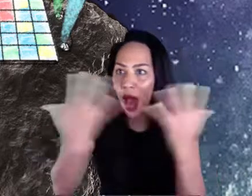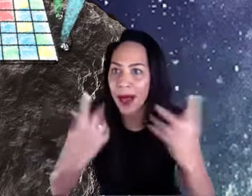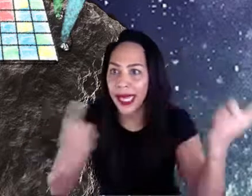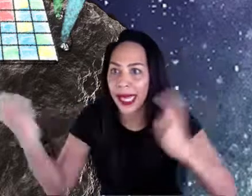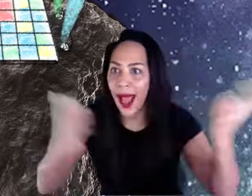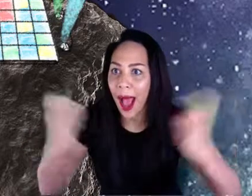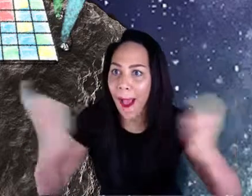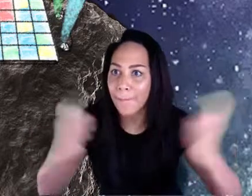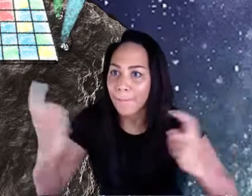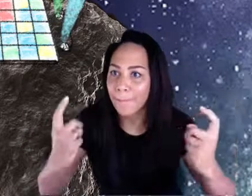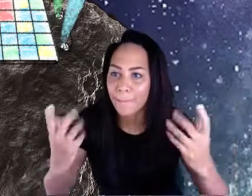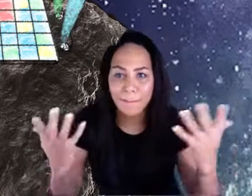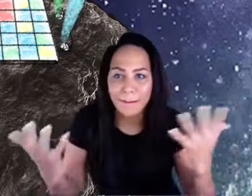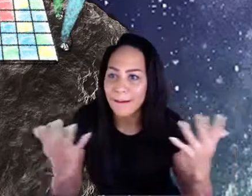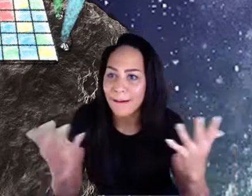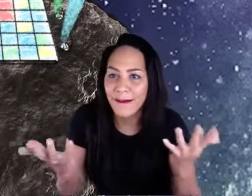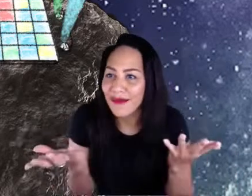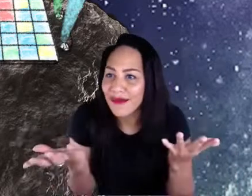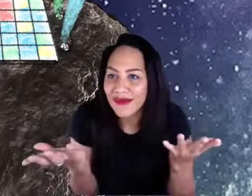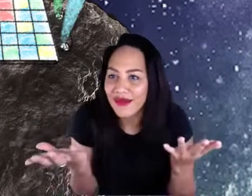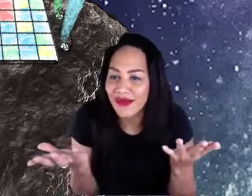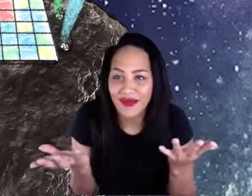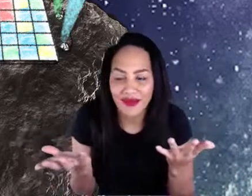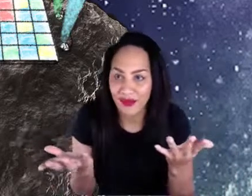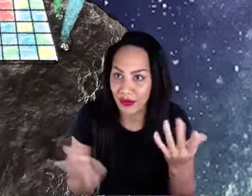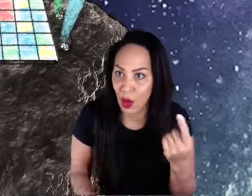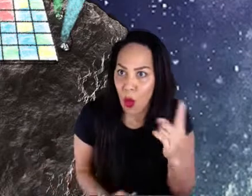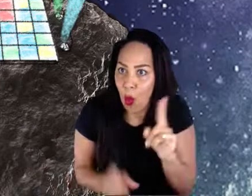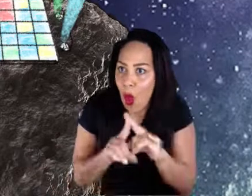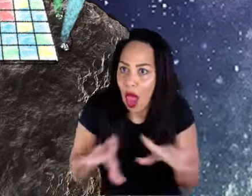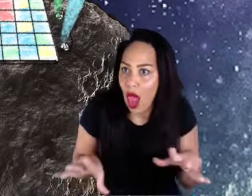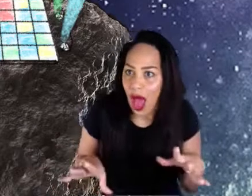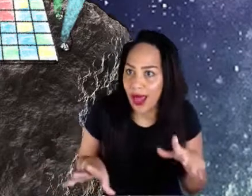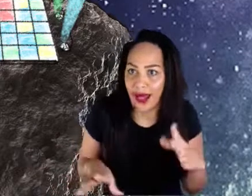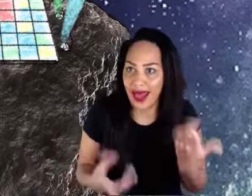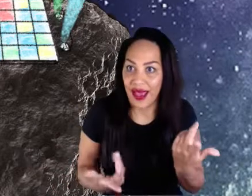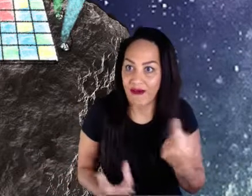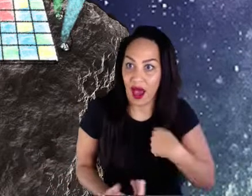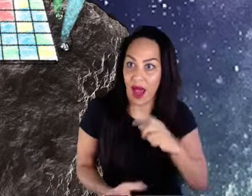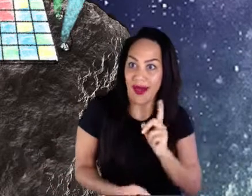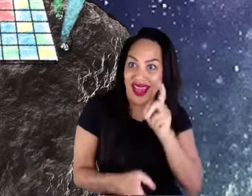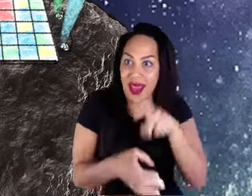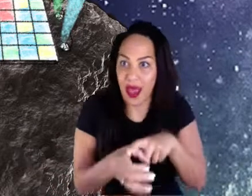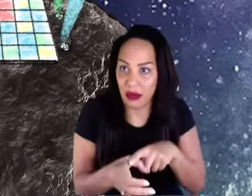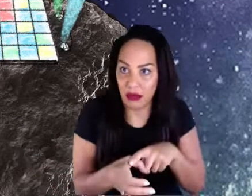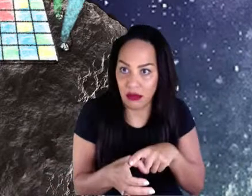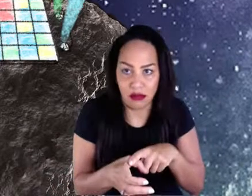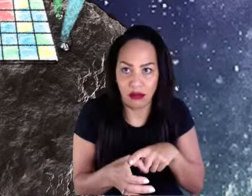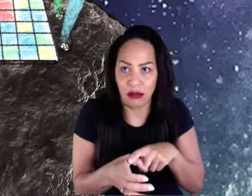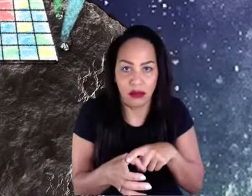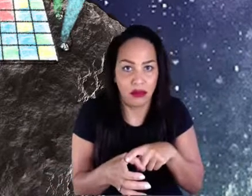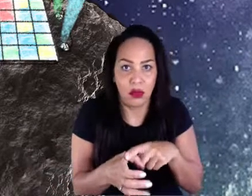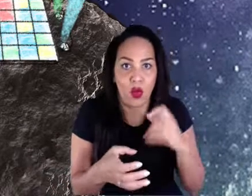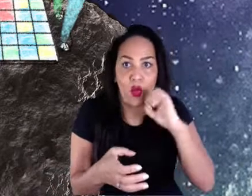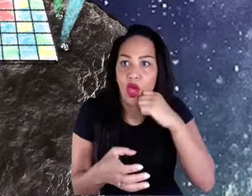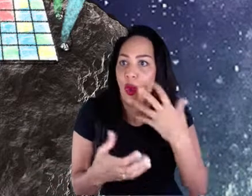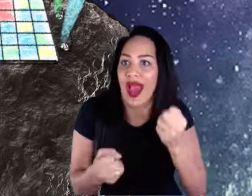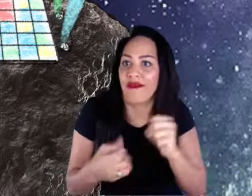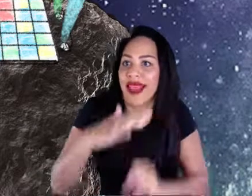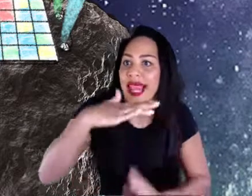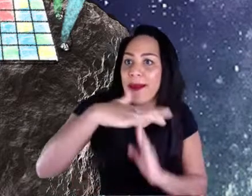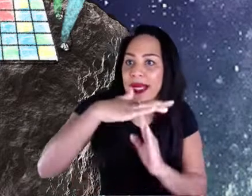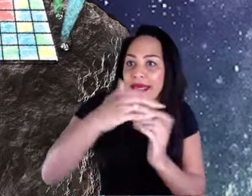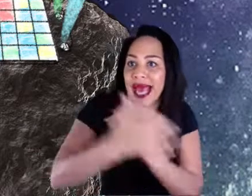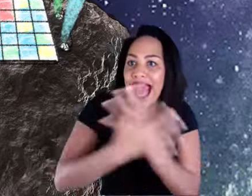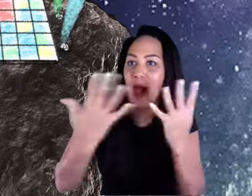experience for someone participating? Like how many there are limits? How many people come up at the top or? Great.